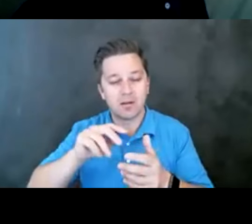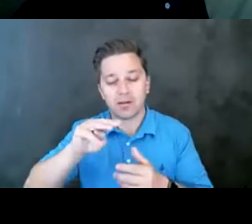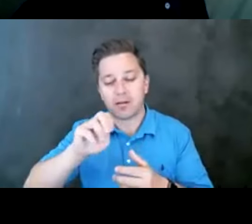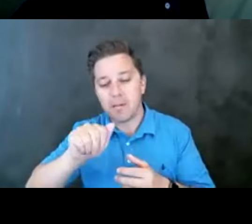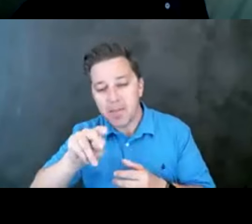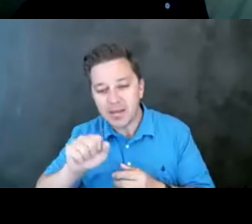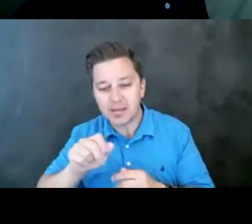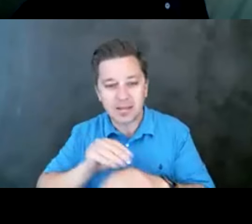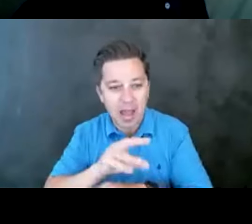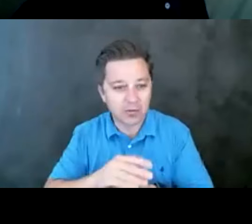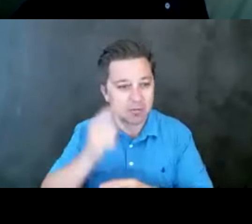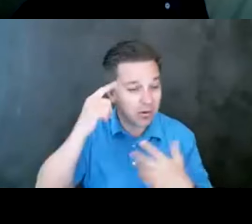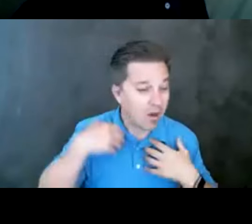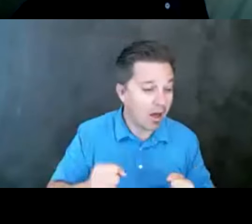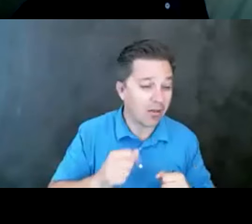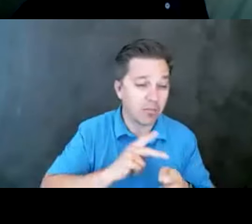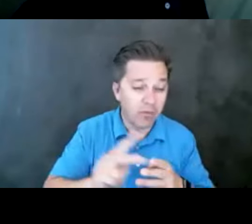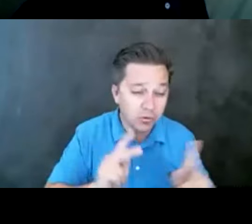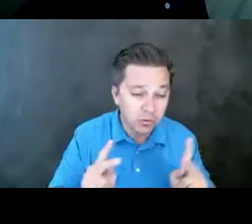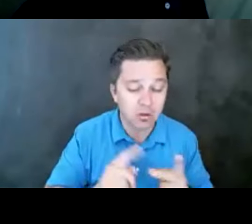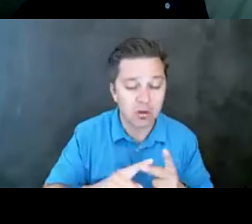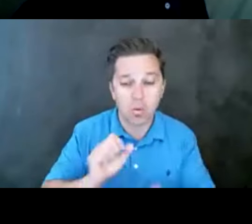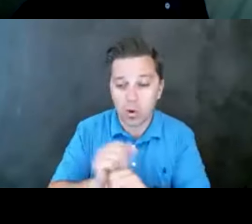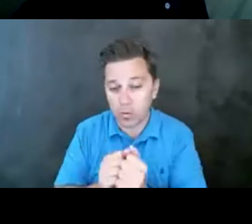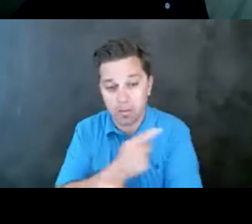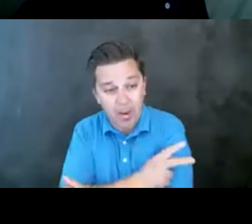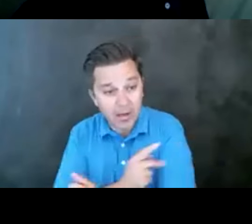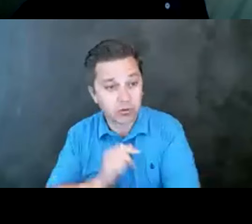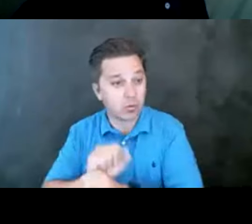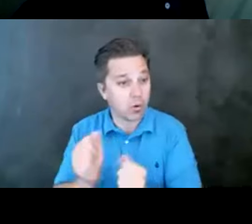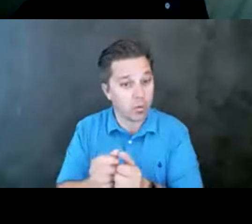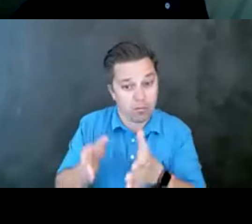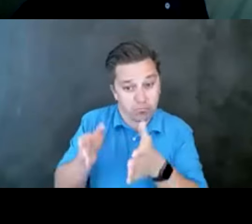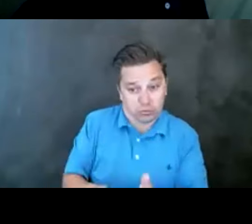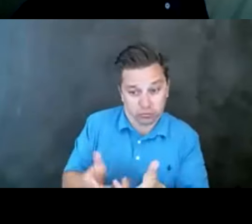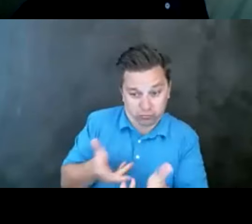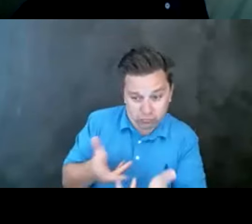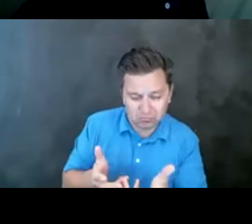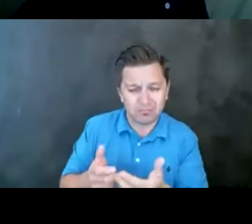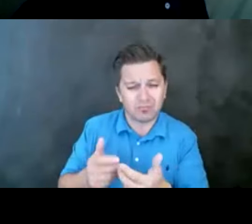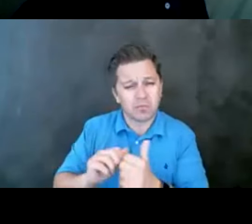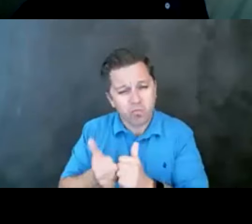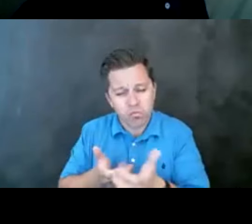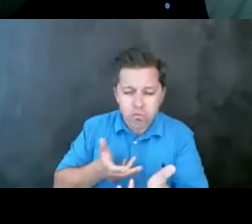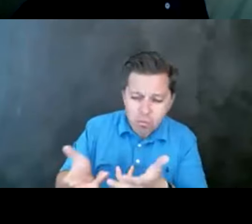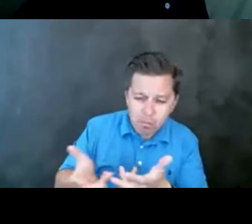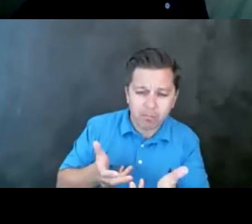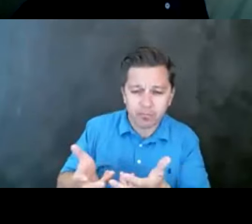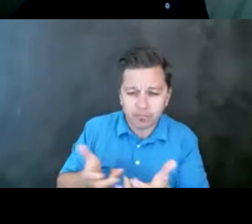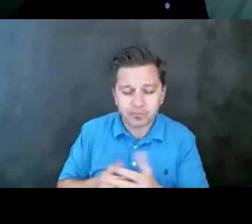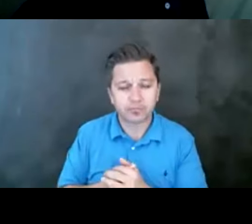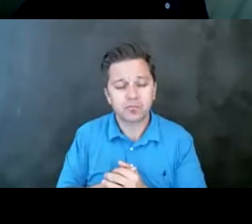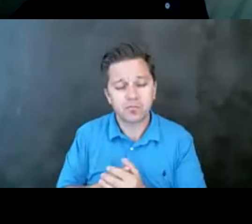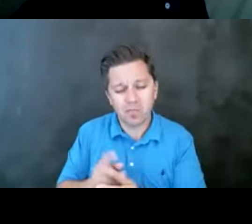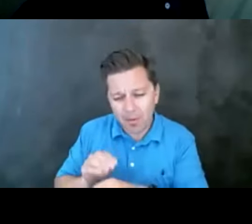when working with a patient, working with an individual, having conversations. And this, I think a lot of